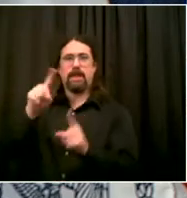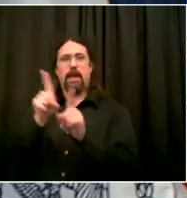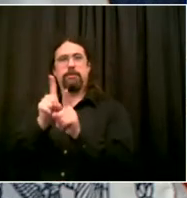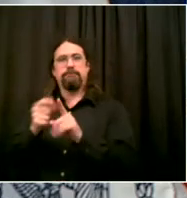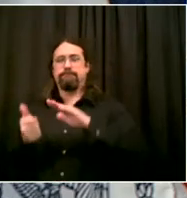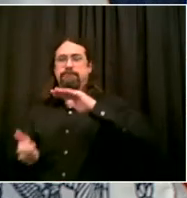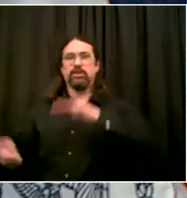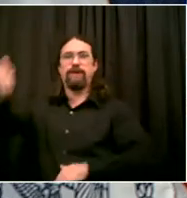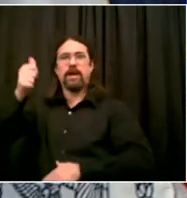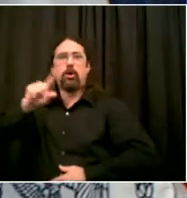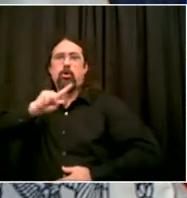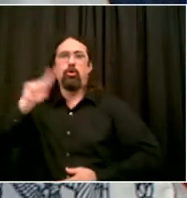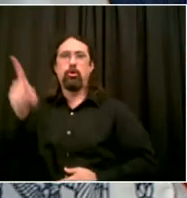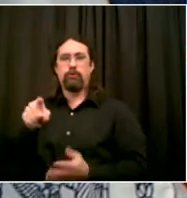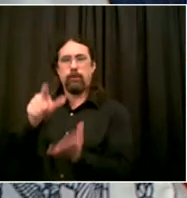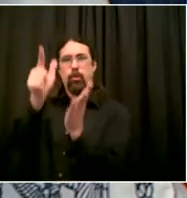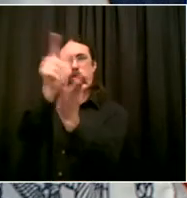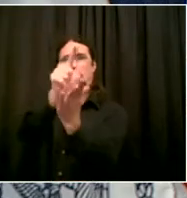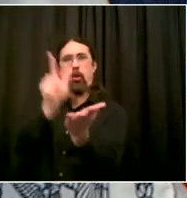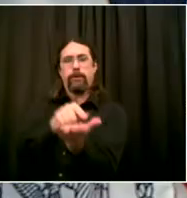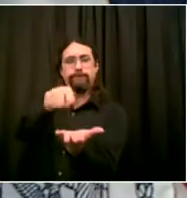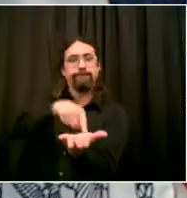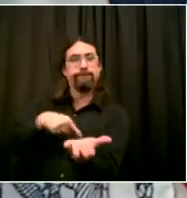There you are, Commissioner. I commend you.